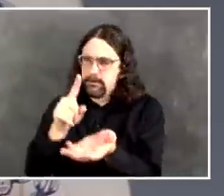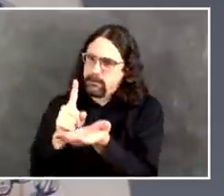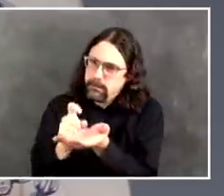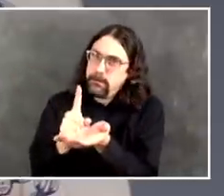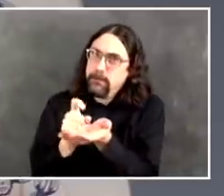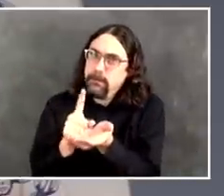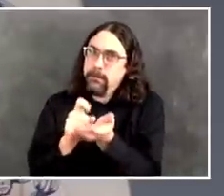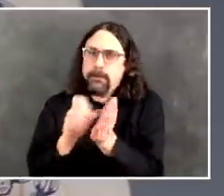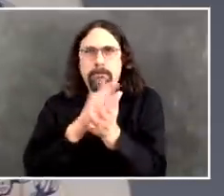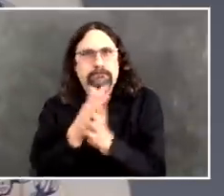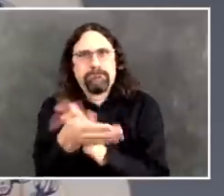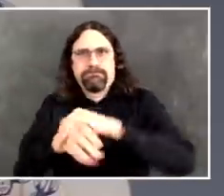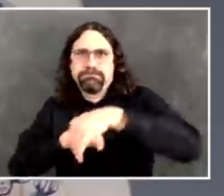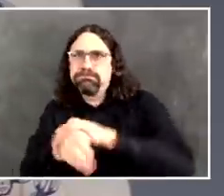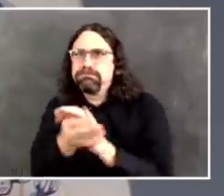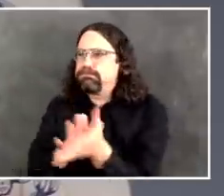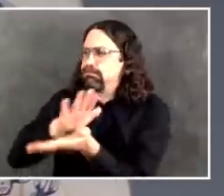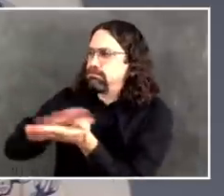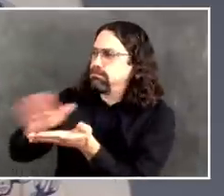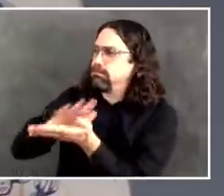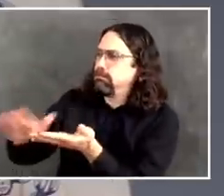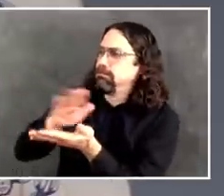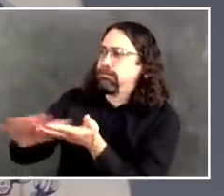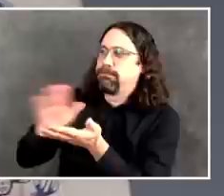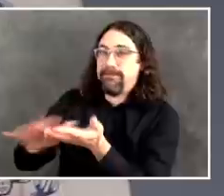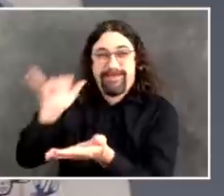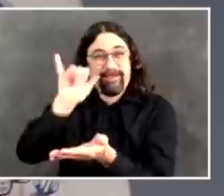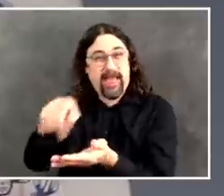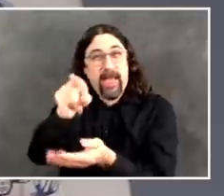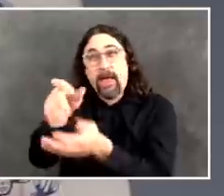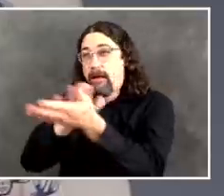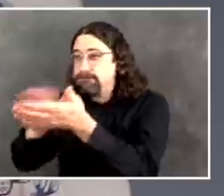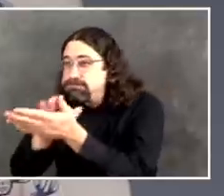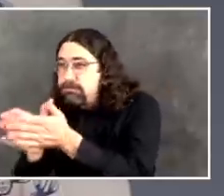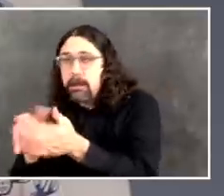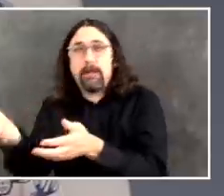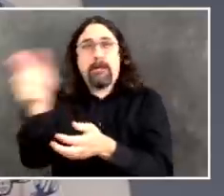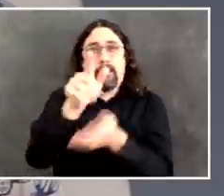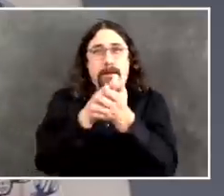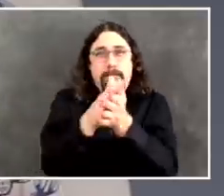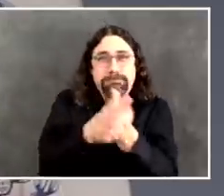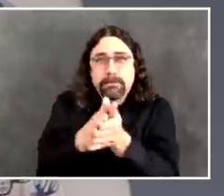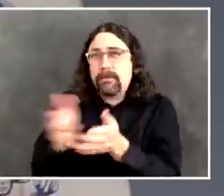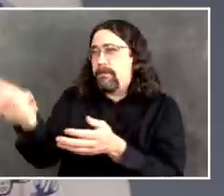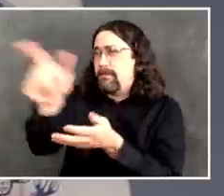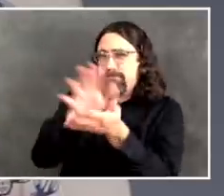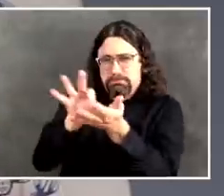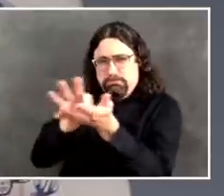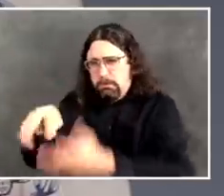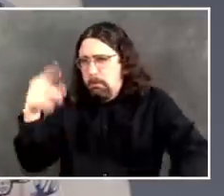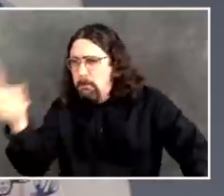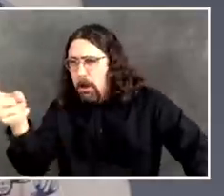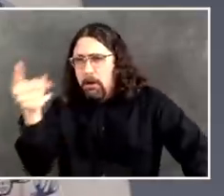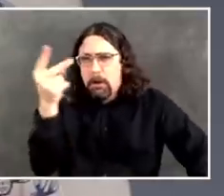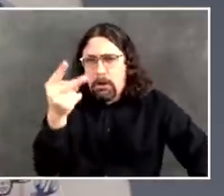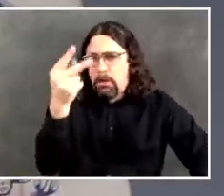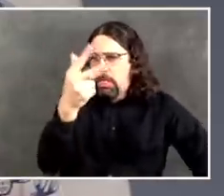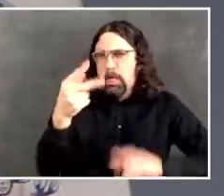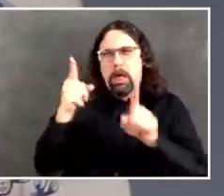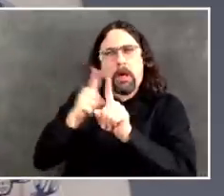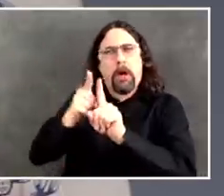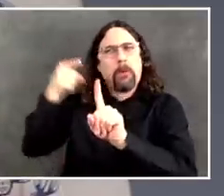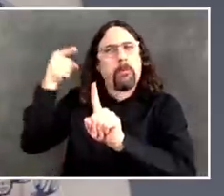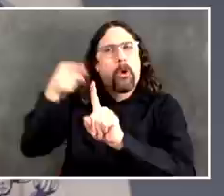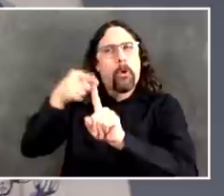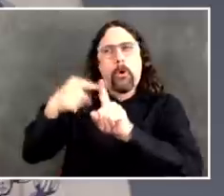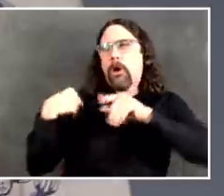And you do that over and over 8.6 million people do that over and over each day millions and millions of times combined and you